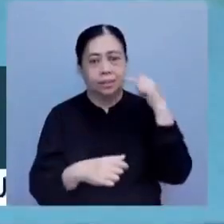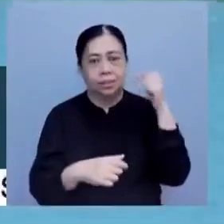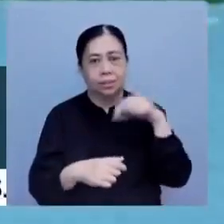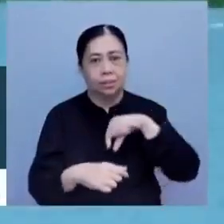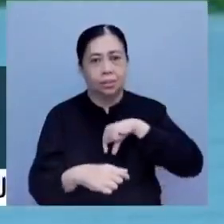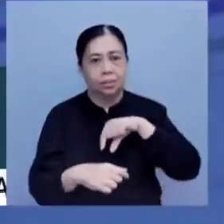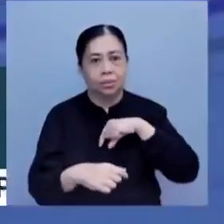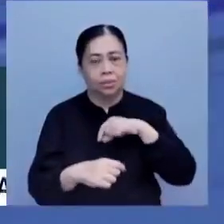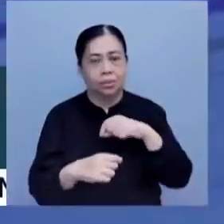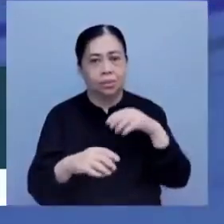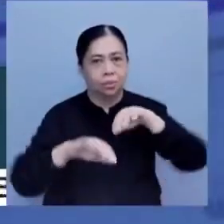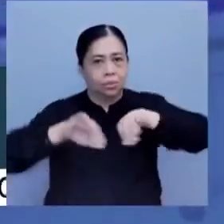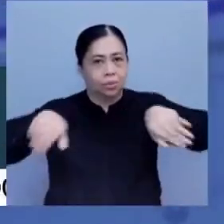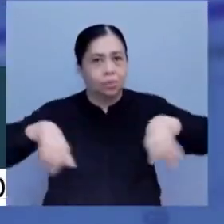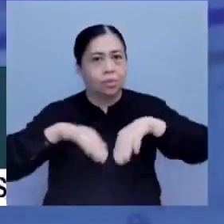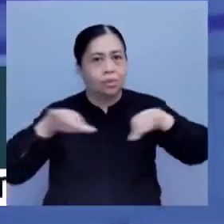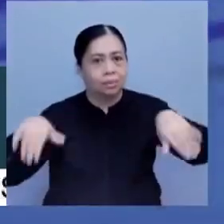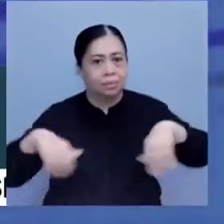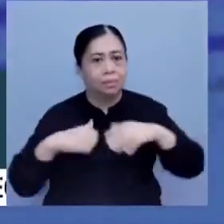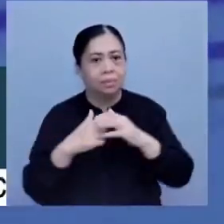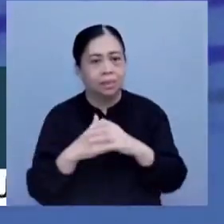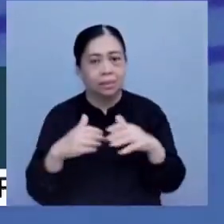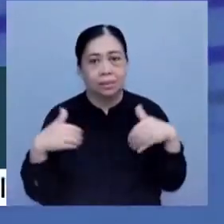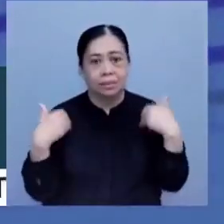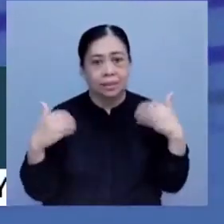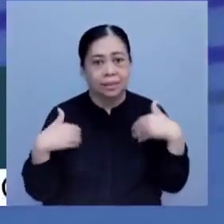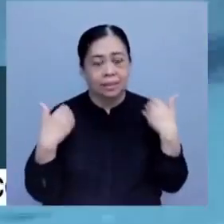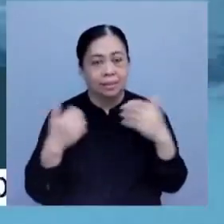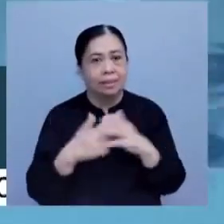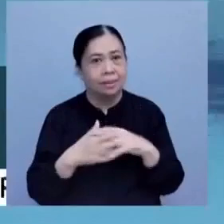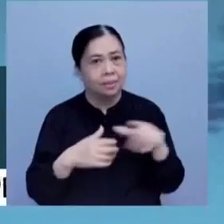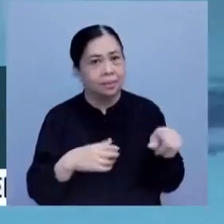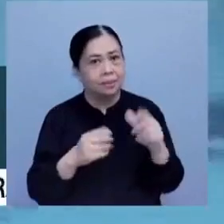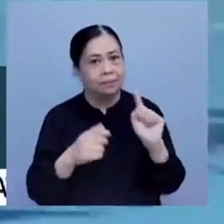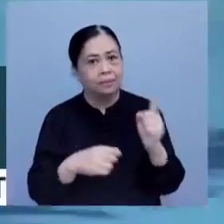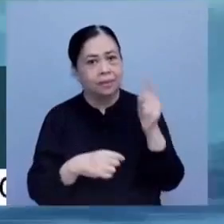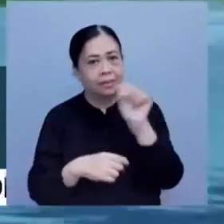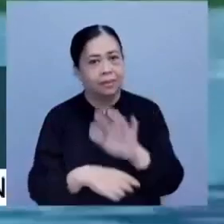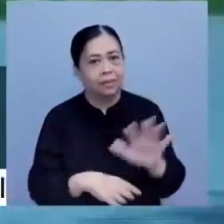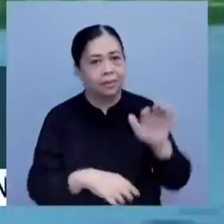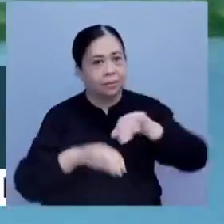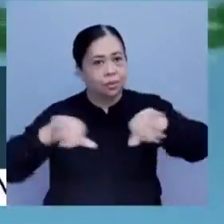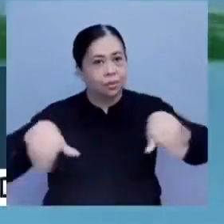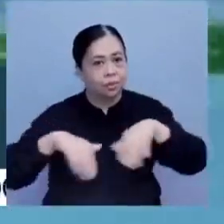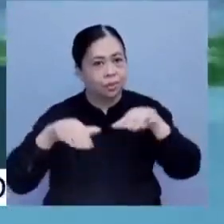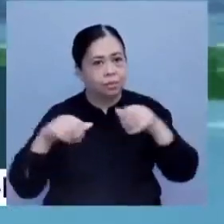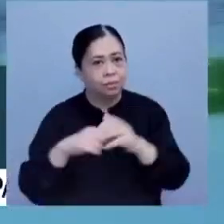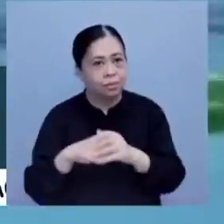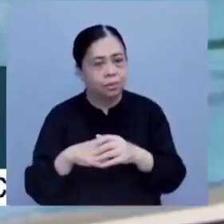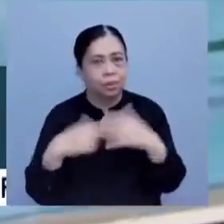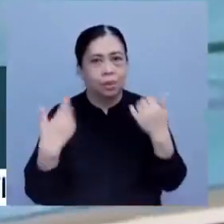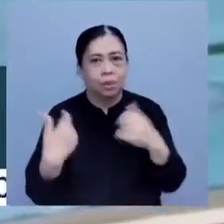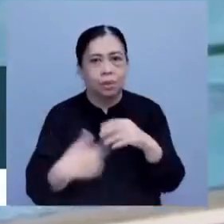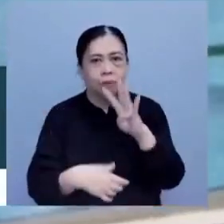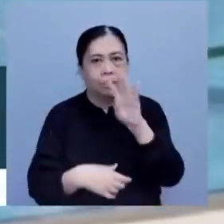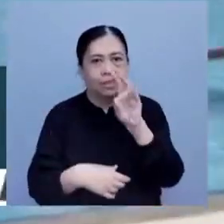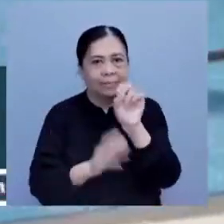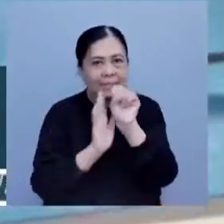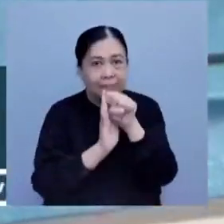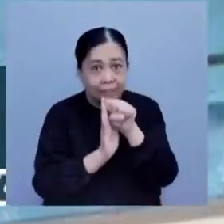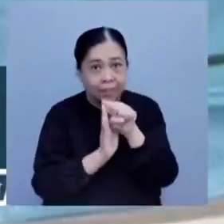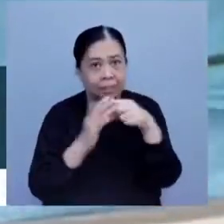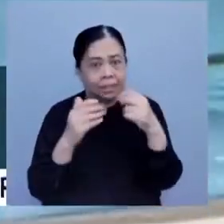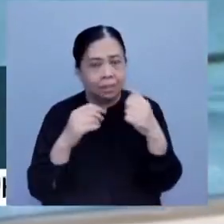by is swimming, with prodigy Pan Jianle becoming the first Asian swimmer to break the 47-second mark